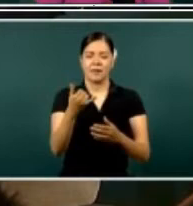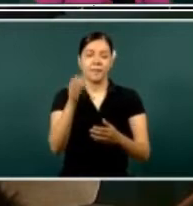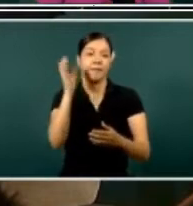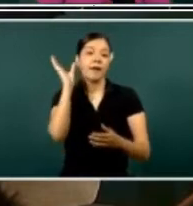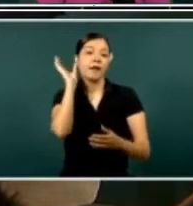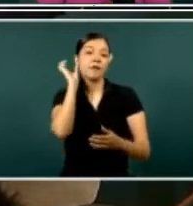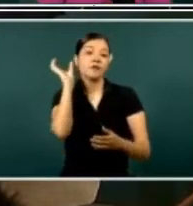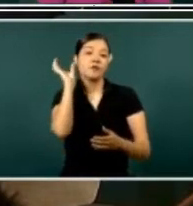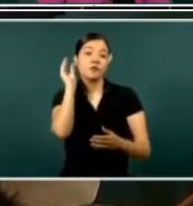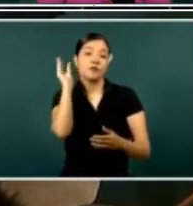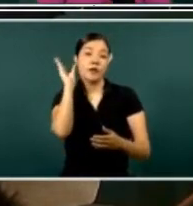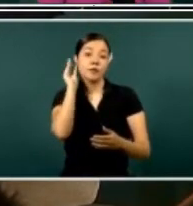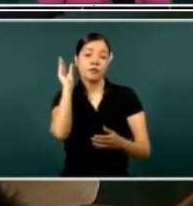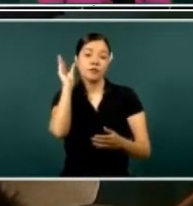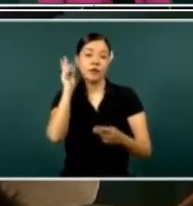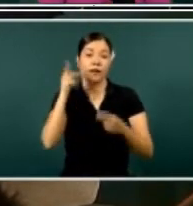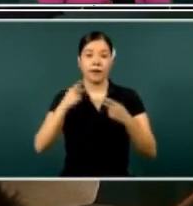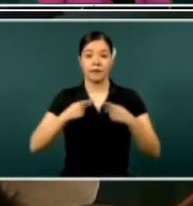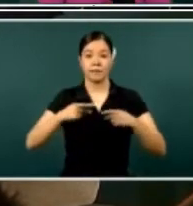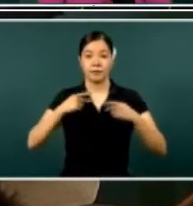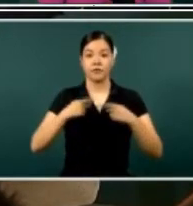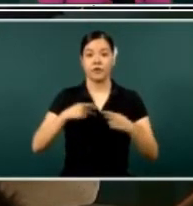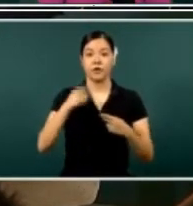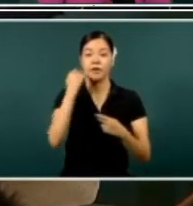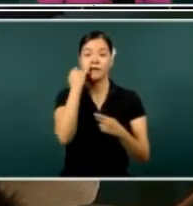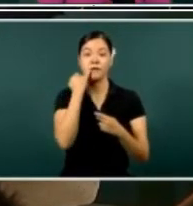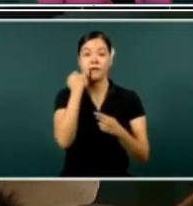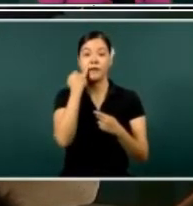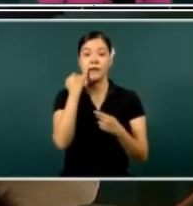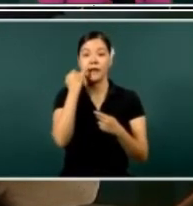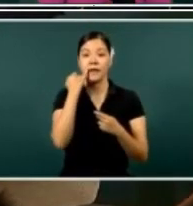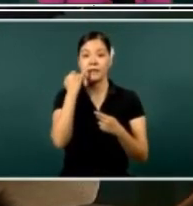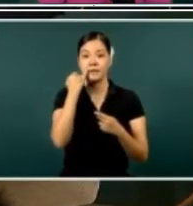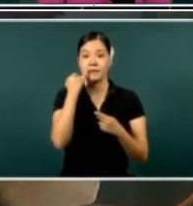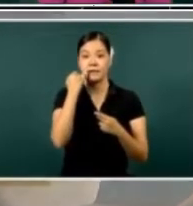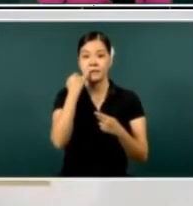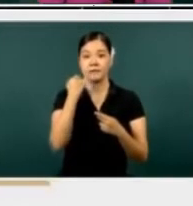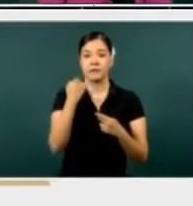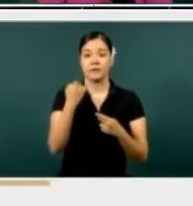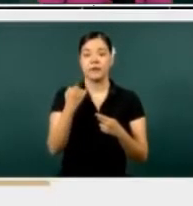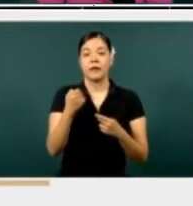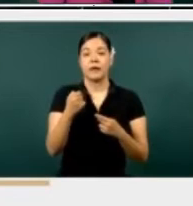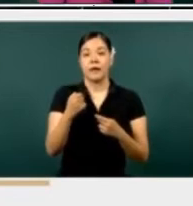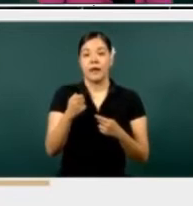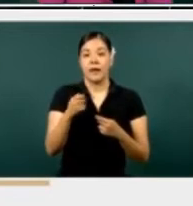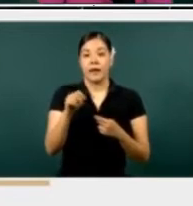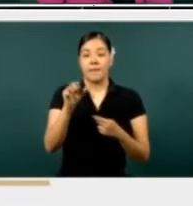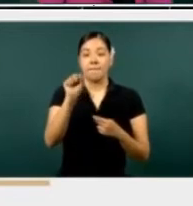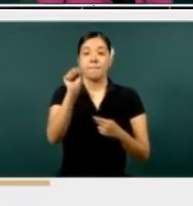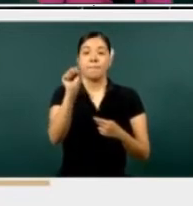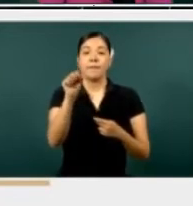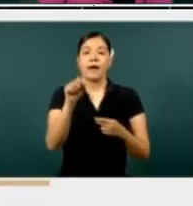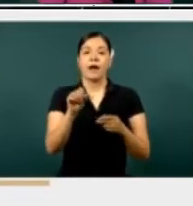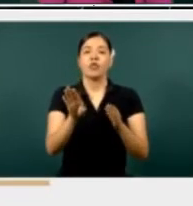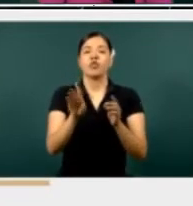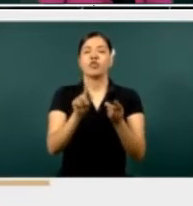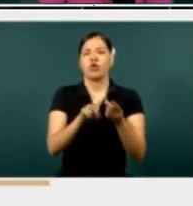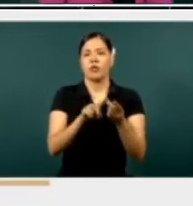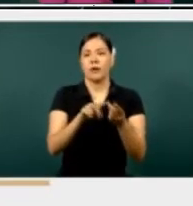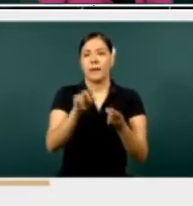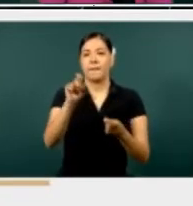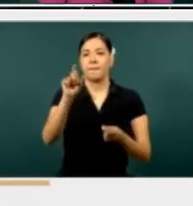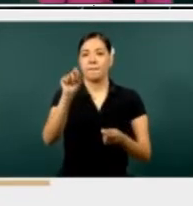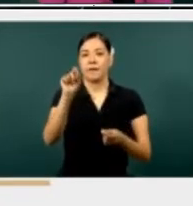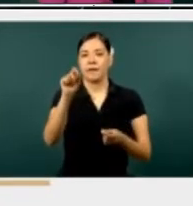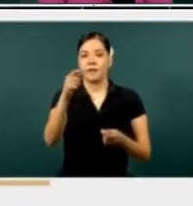the 68 indigenous people and the African-American people. In 27 entities